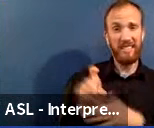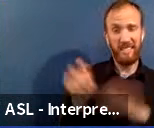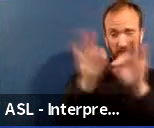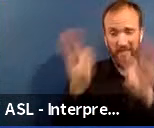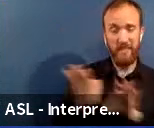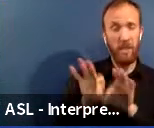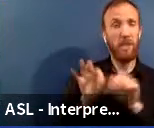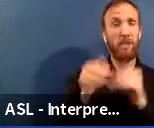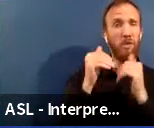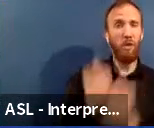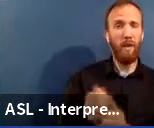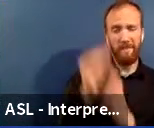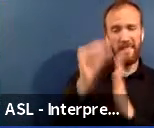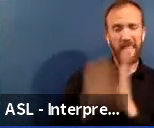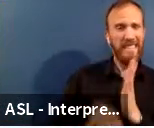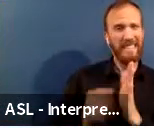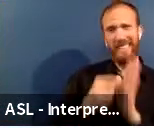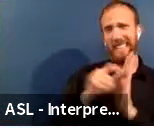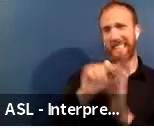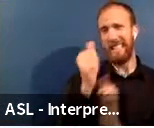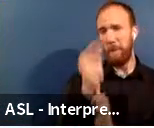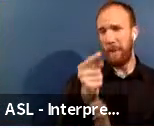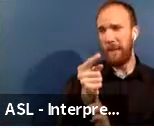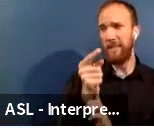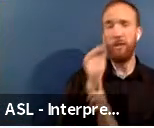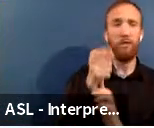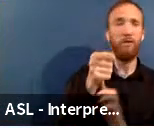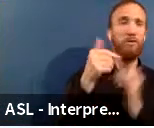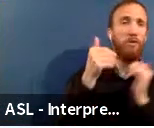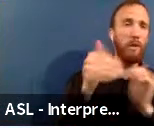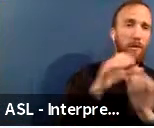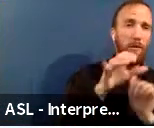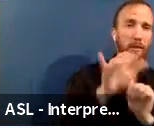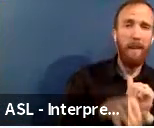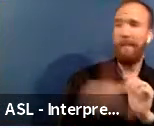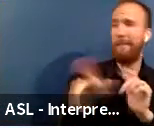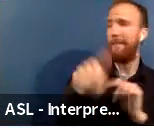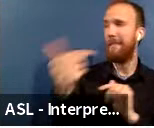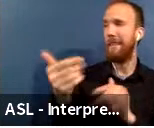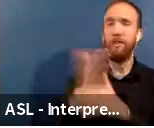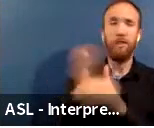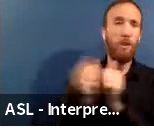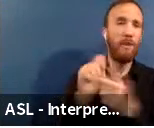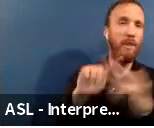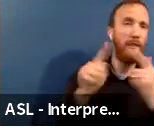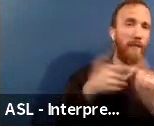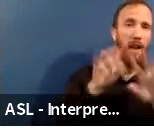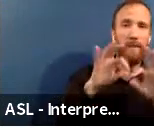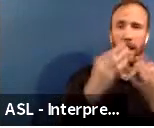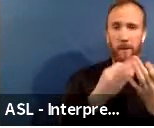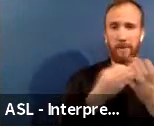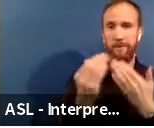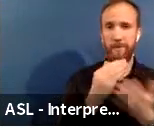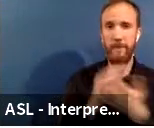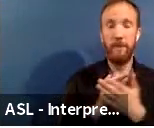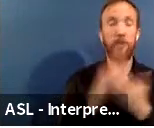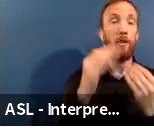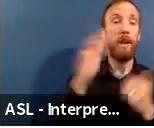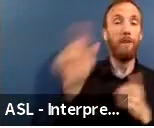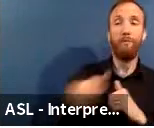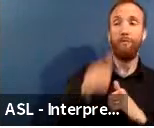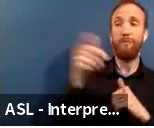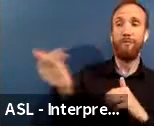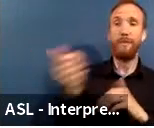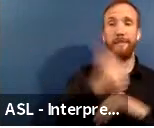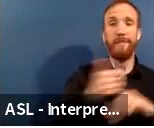and insightful information. And so with that, I will now hand it over to our executive director of capital planning and construction,